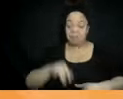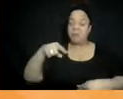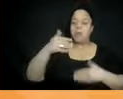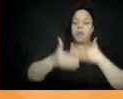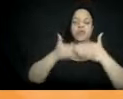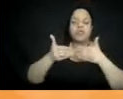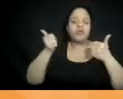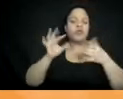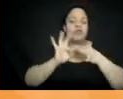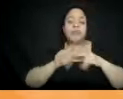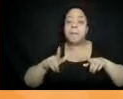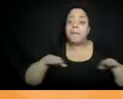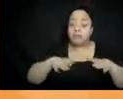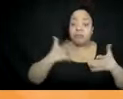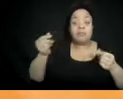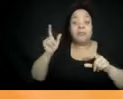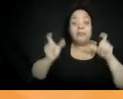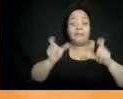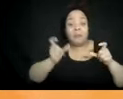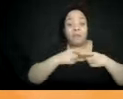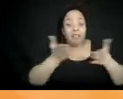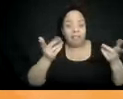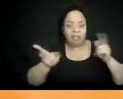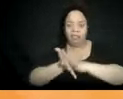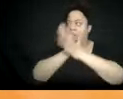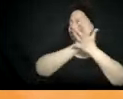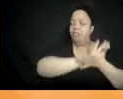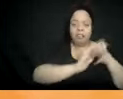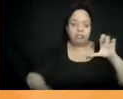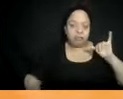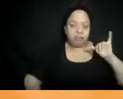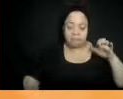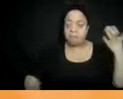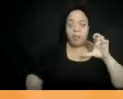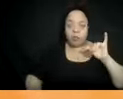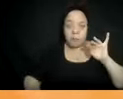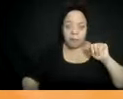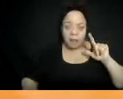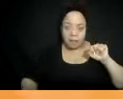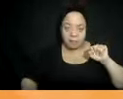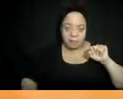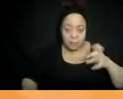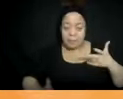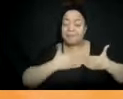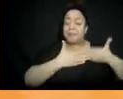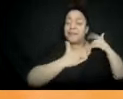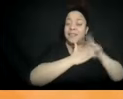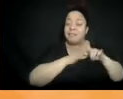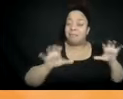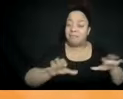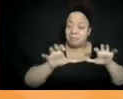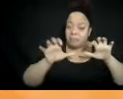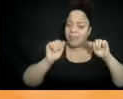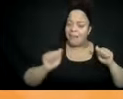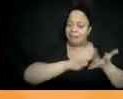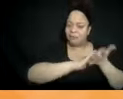and criminals. Previously legal acts may be transformed into crimes by legislation or judicial decision.